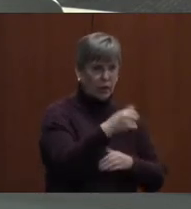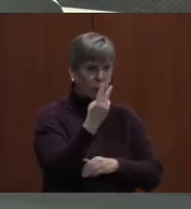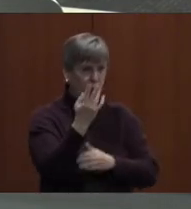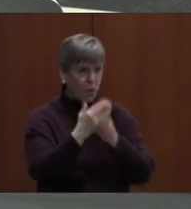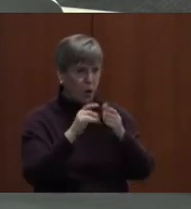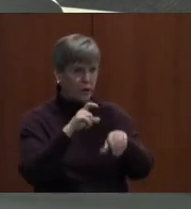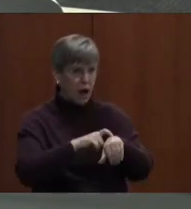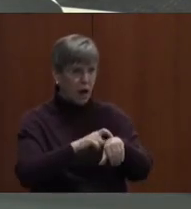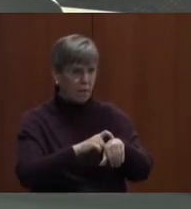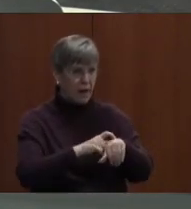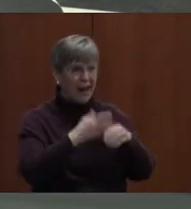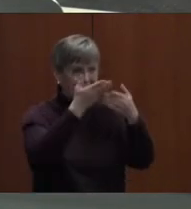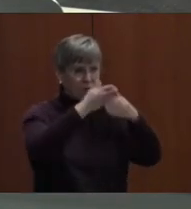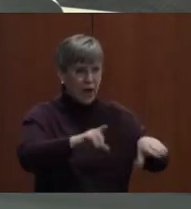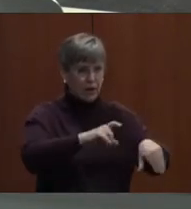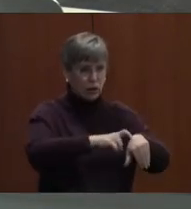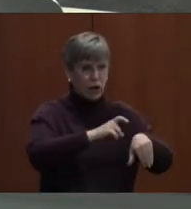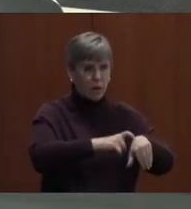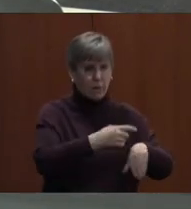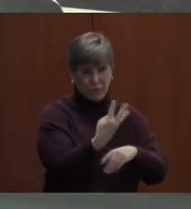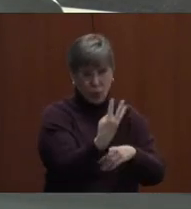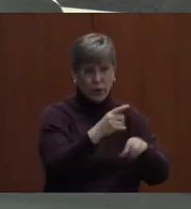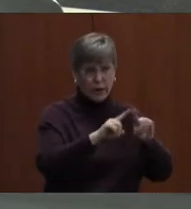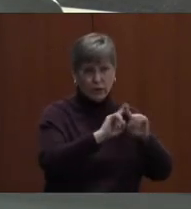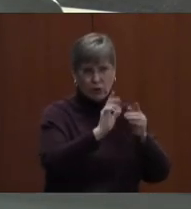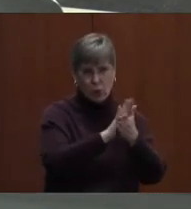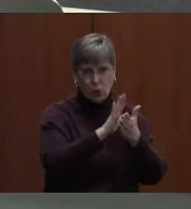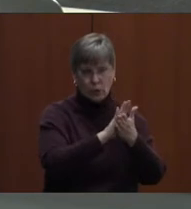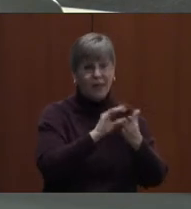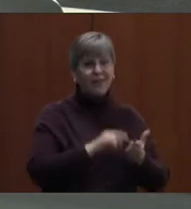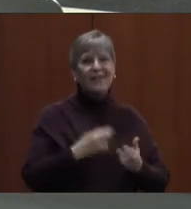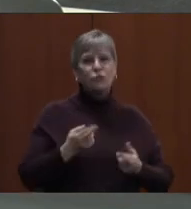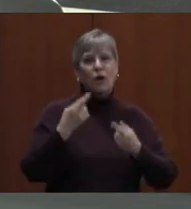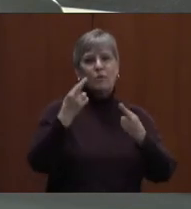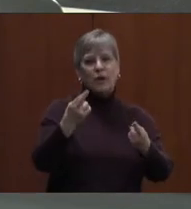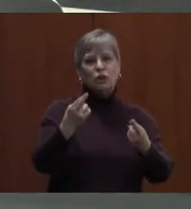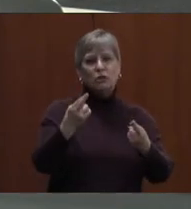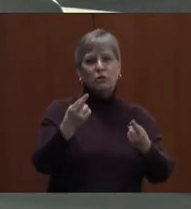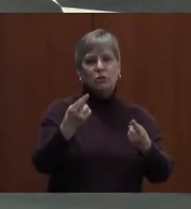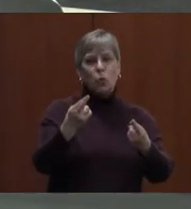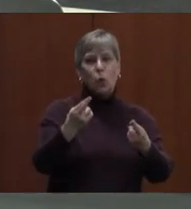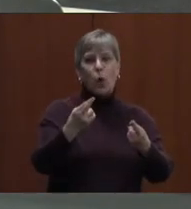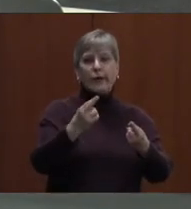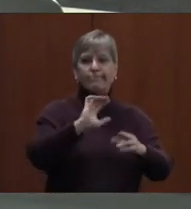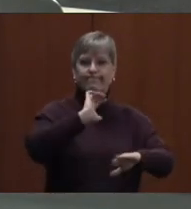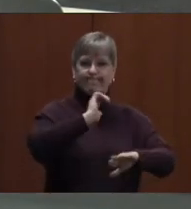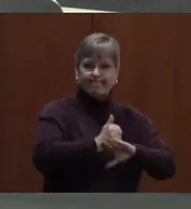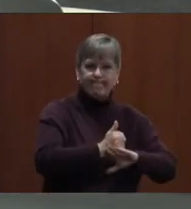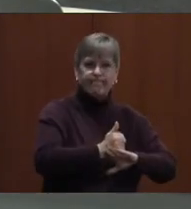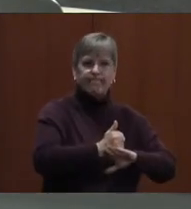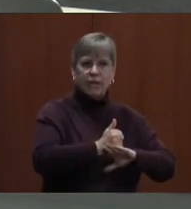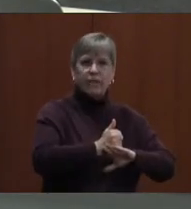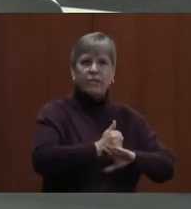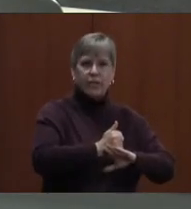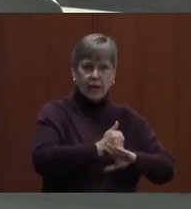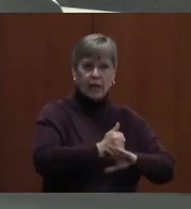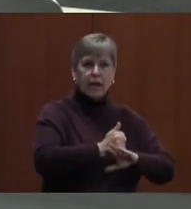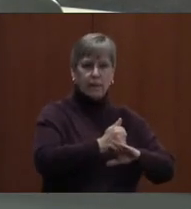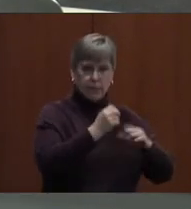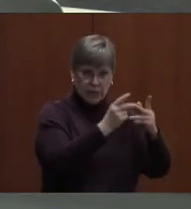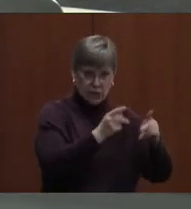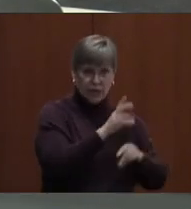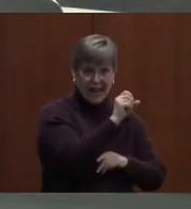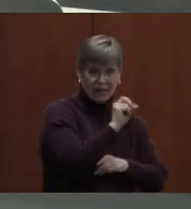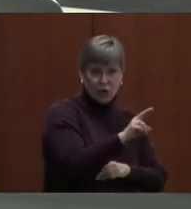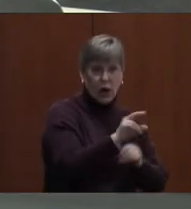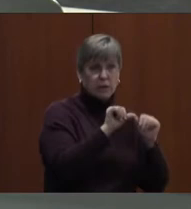part-time at splitting four different schools. This recommendation would solidify the three positions at ESSER in the general fund, make them